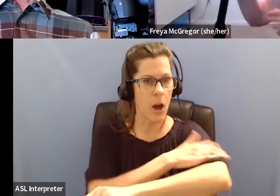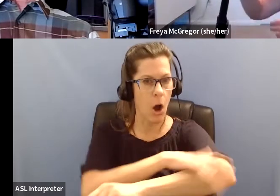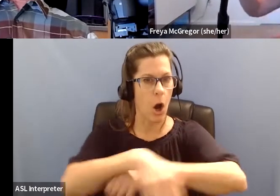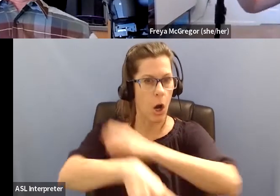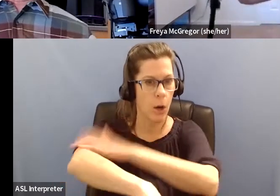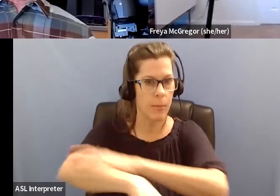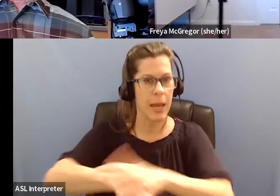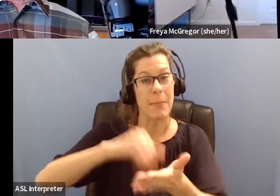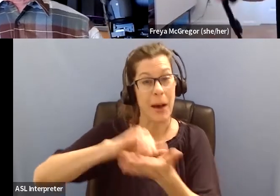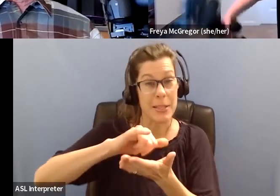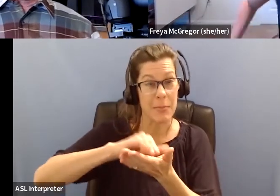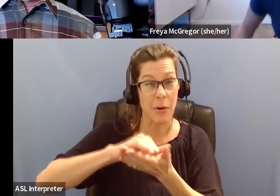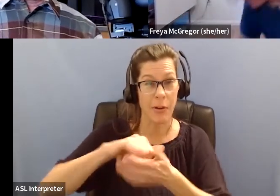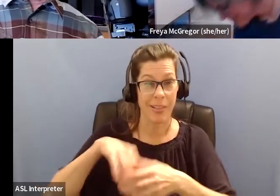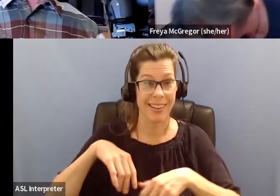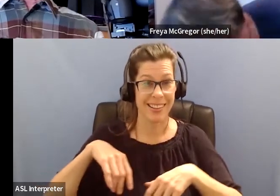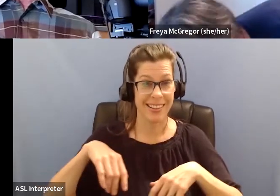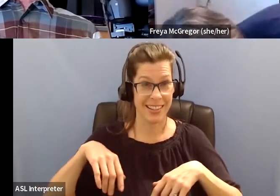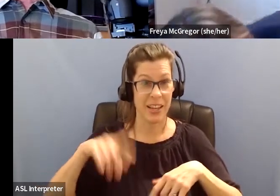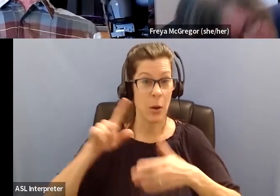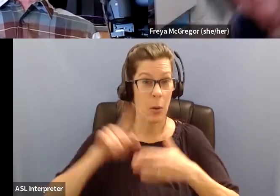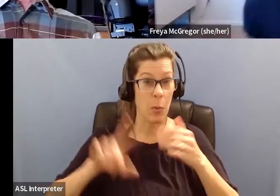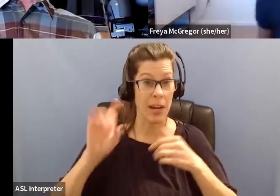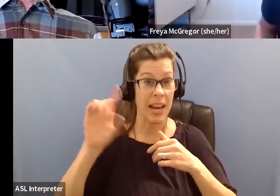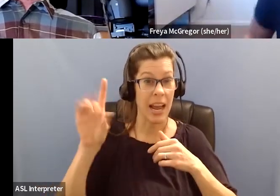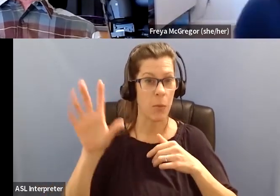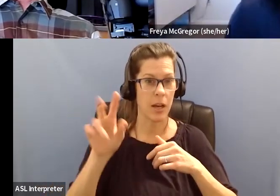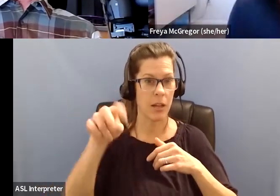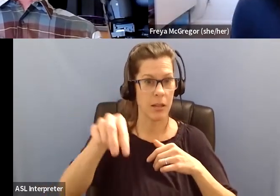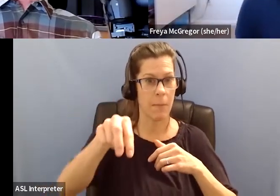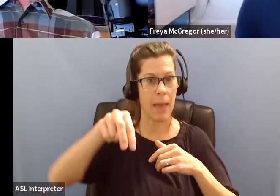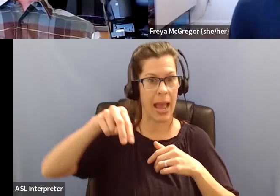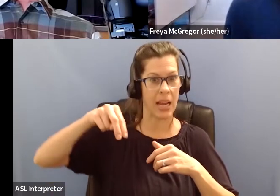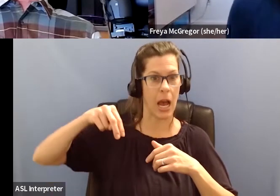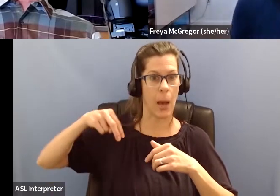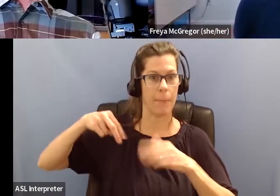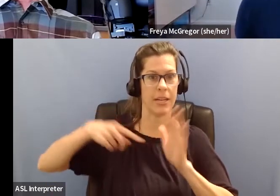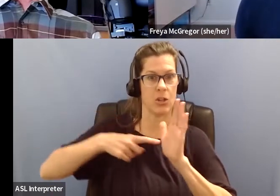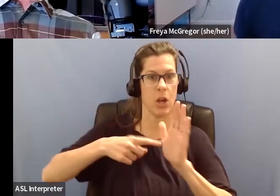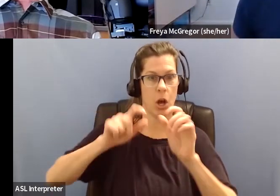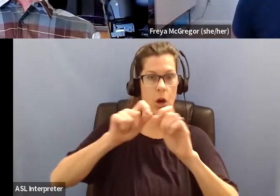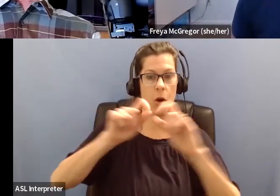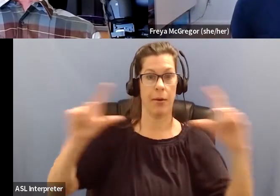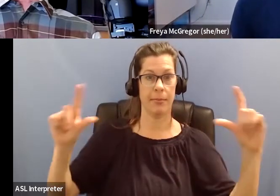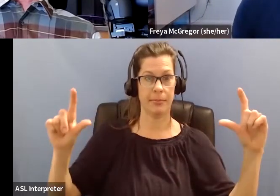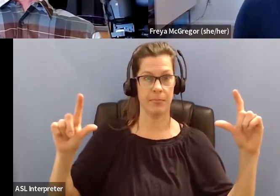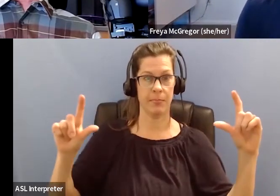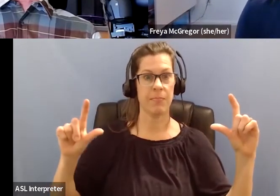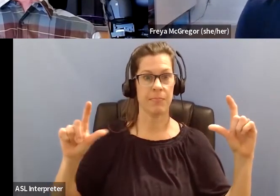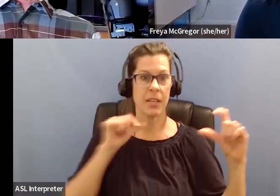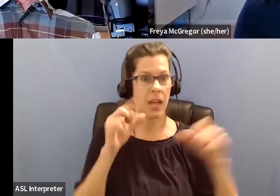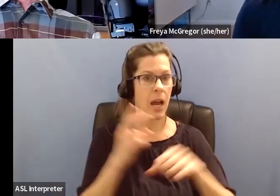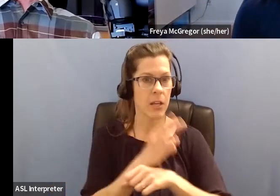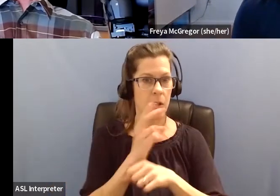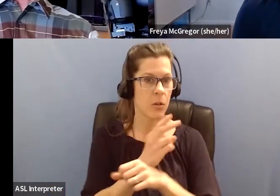what I did, and I'll, and I'll back up and show this, this is oversized, so you wouldn't use this on a monopod, but it's the